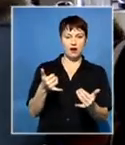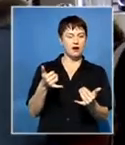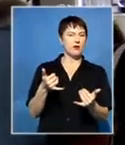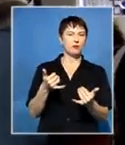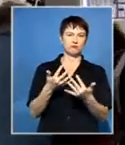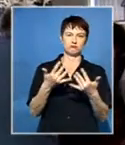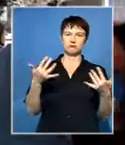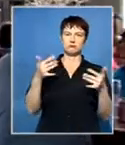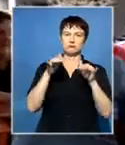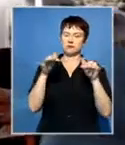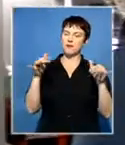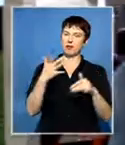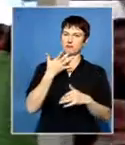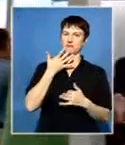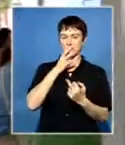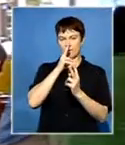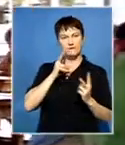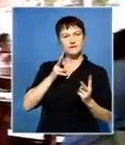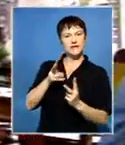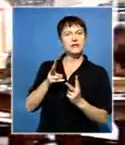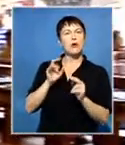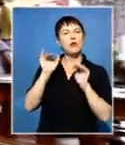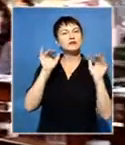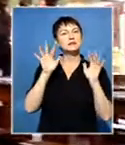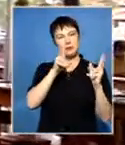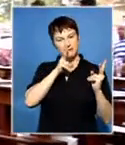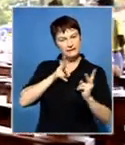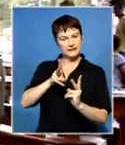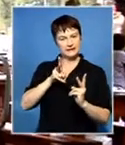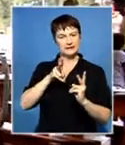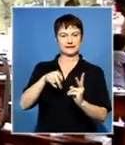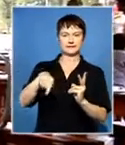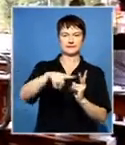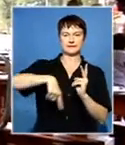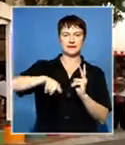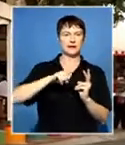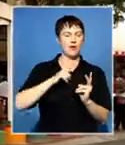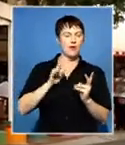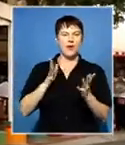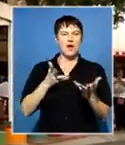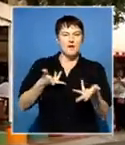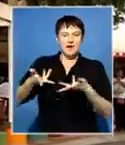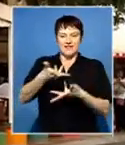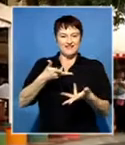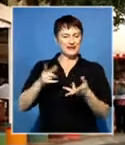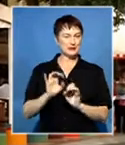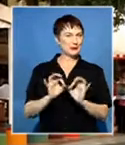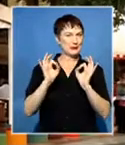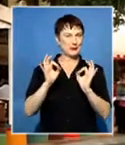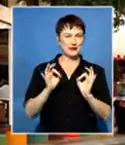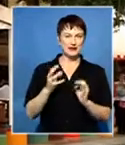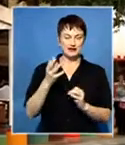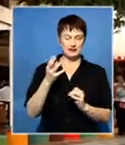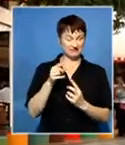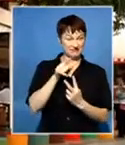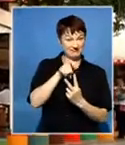a destination of choice for tourists, a vibrant and heady bus, it selflessly gave the world